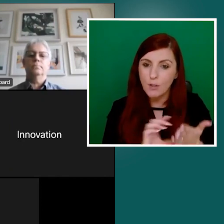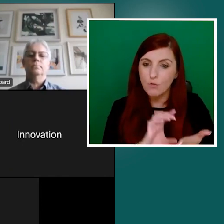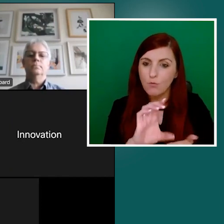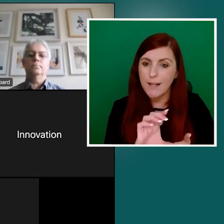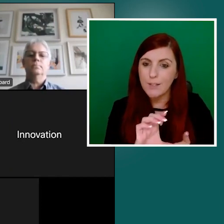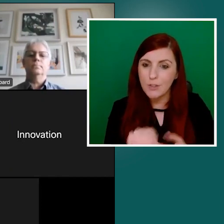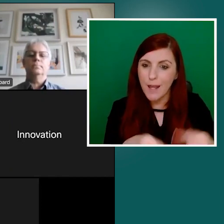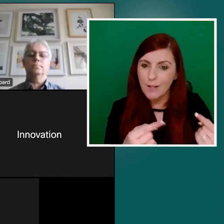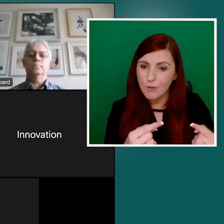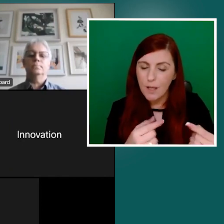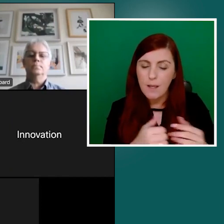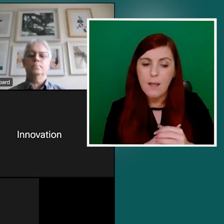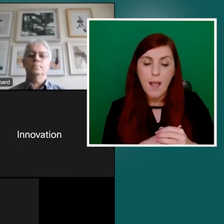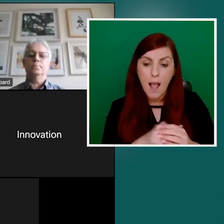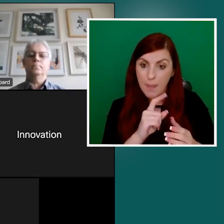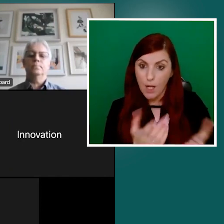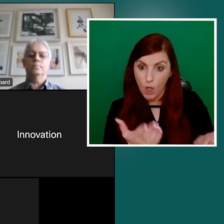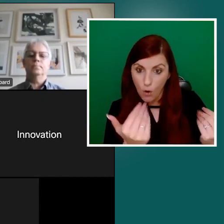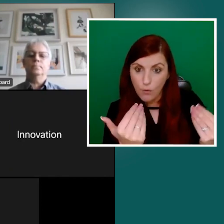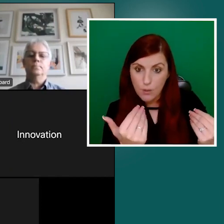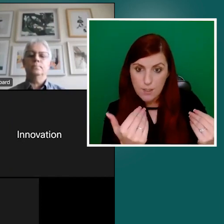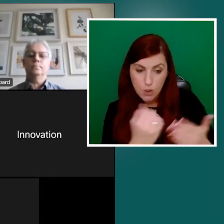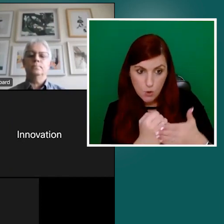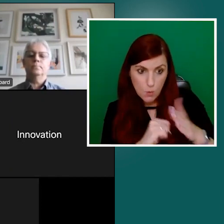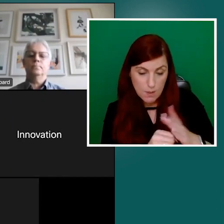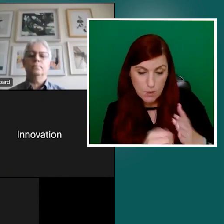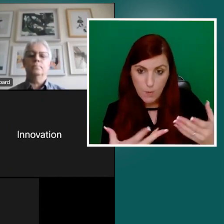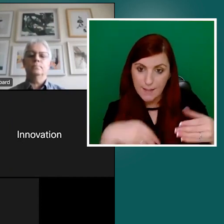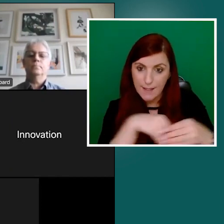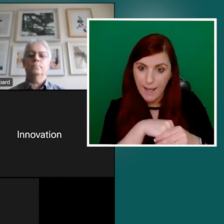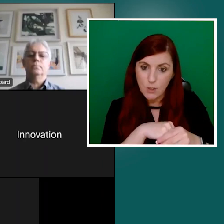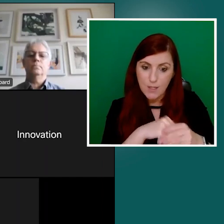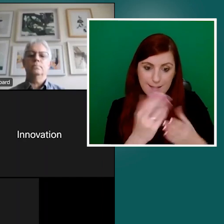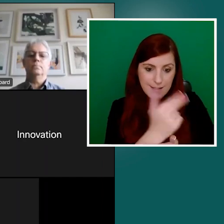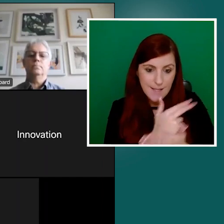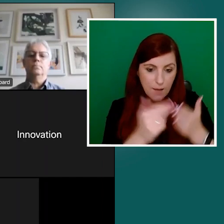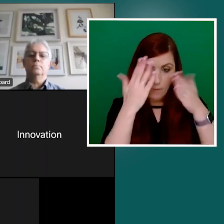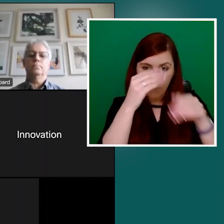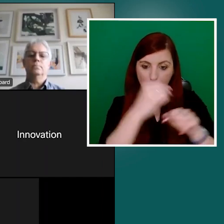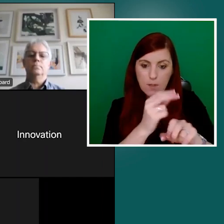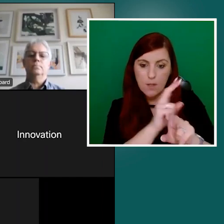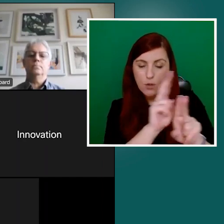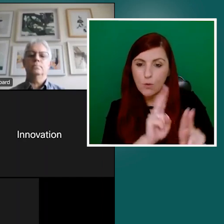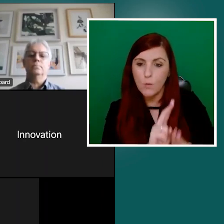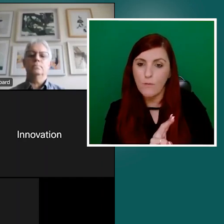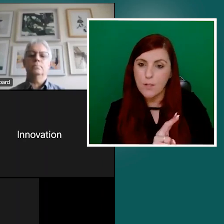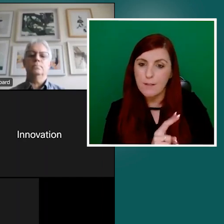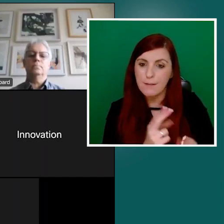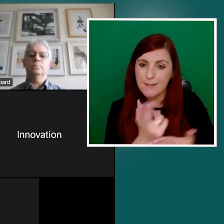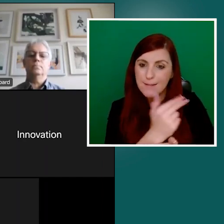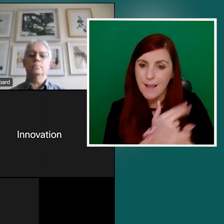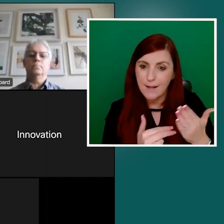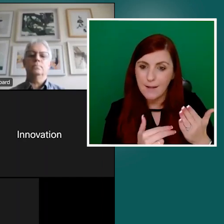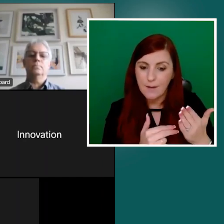designs that foster and focus on a universally designed approach to making products, services,